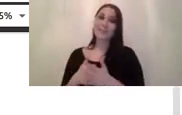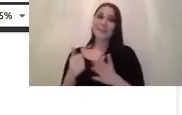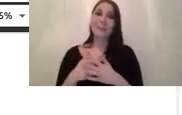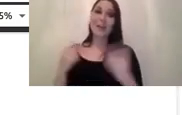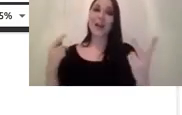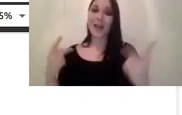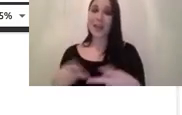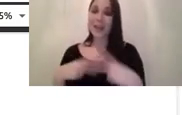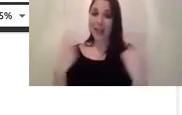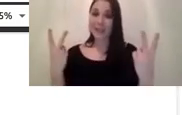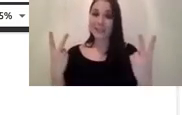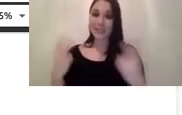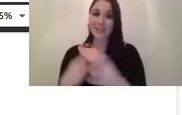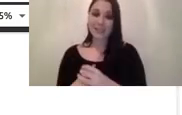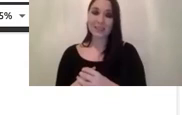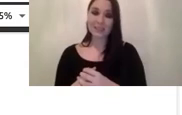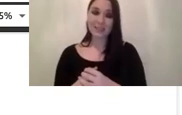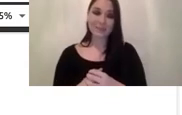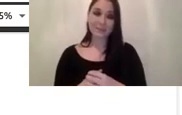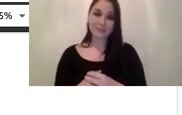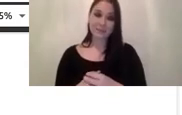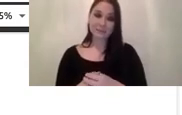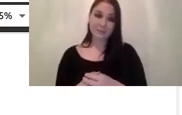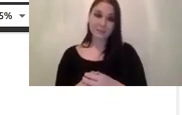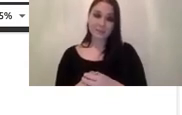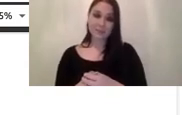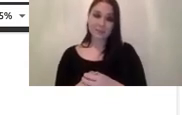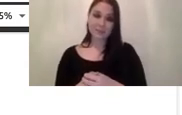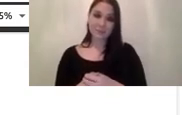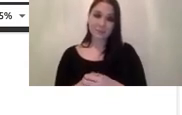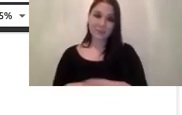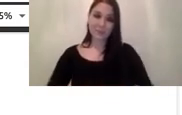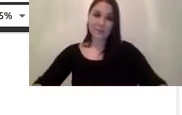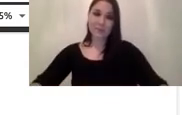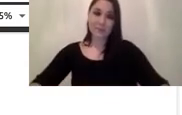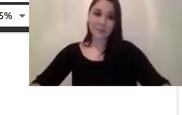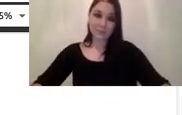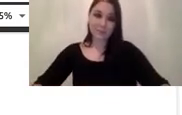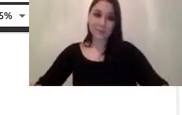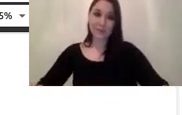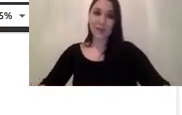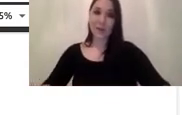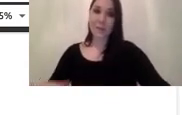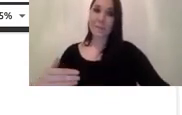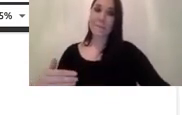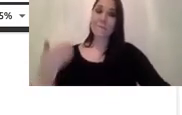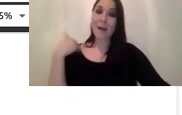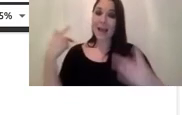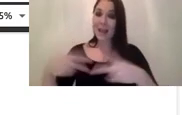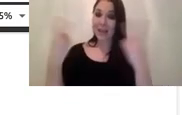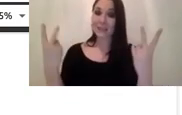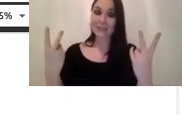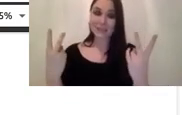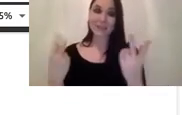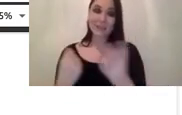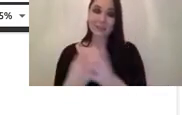you may find in the market uh back lights are typically used for um